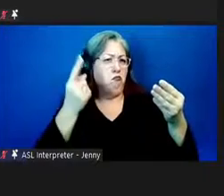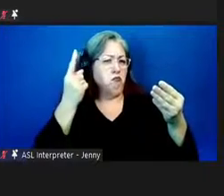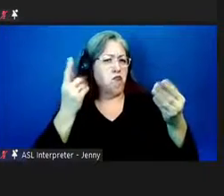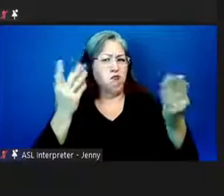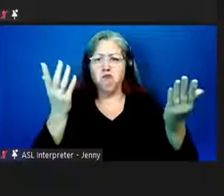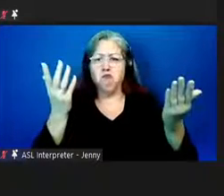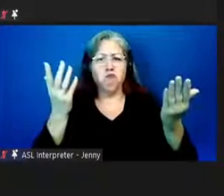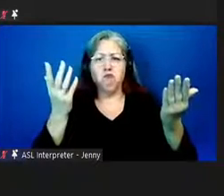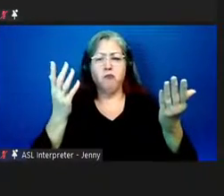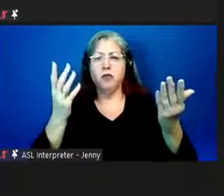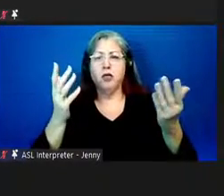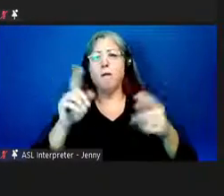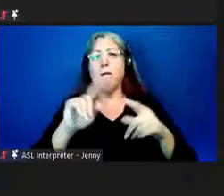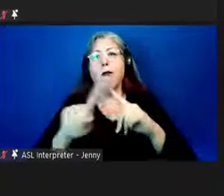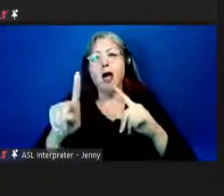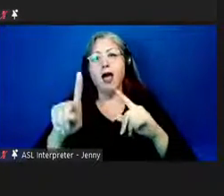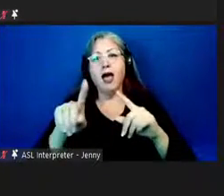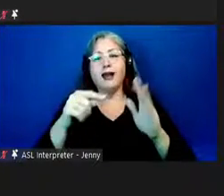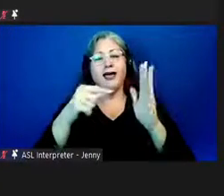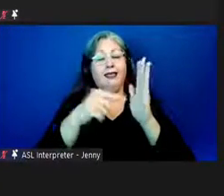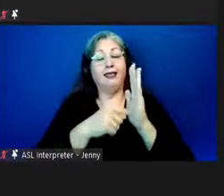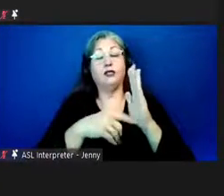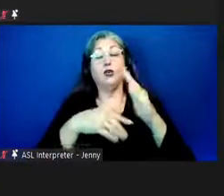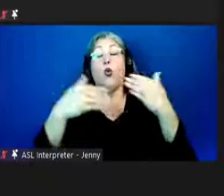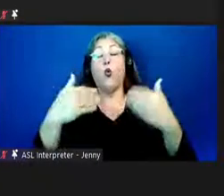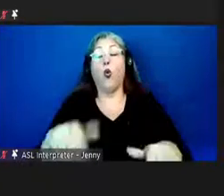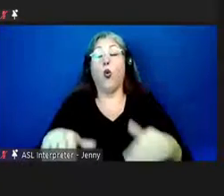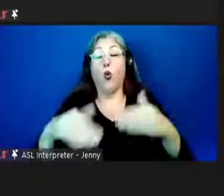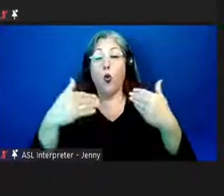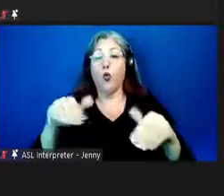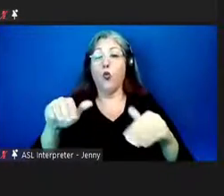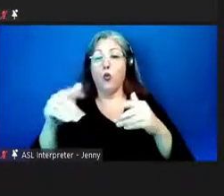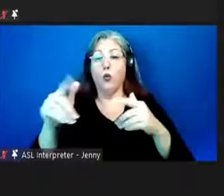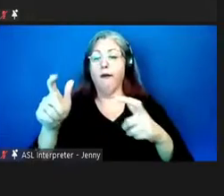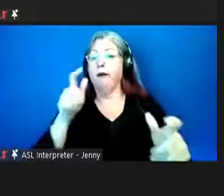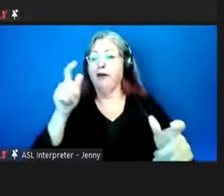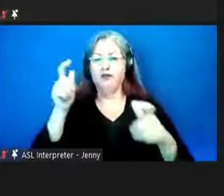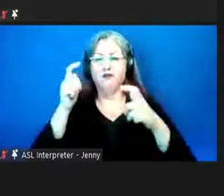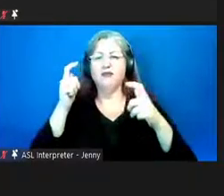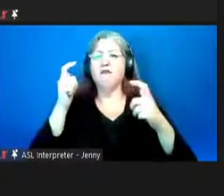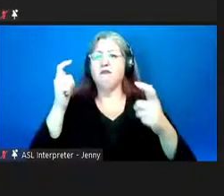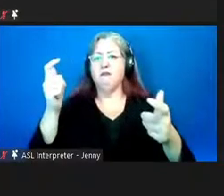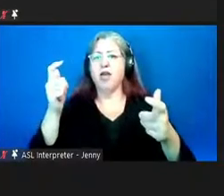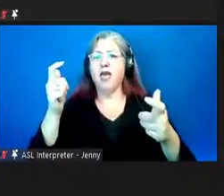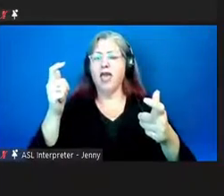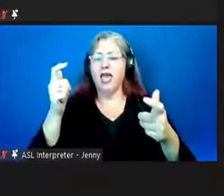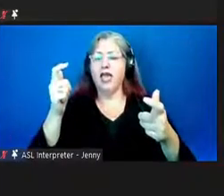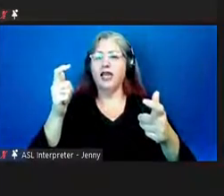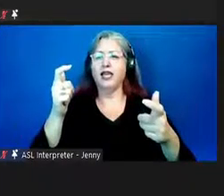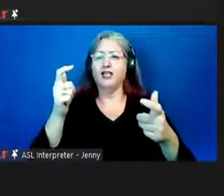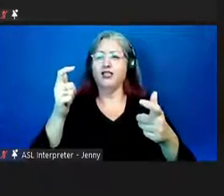this of course this was a major major uh interest